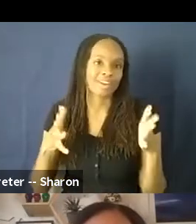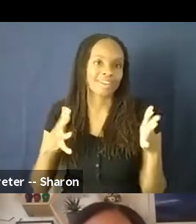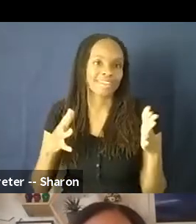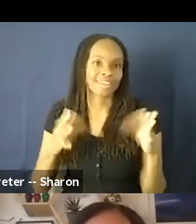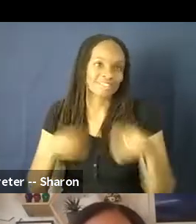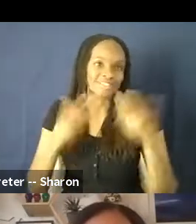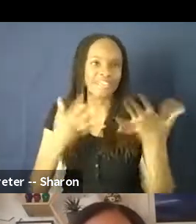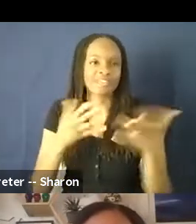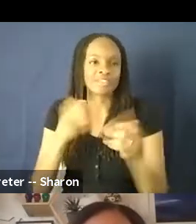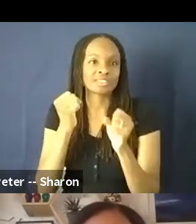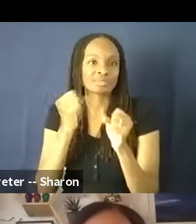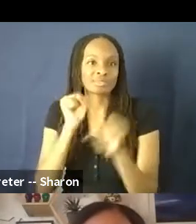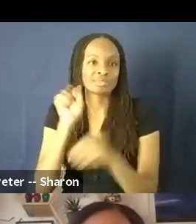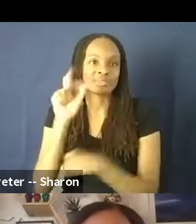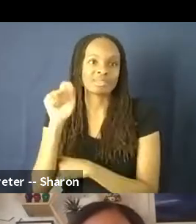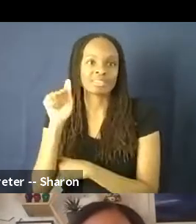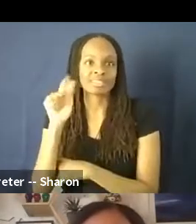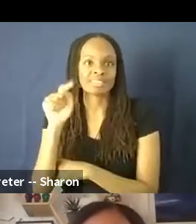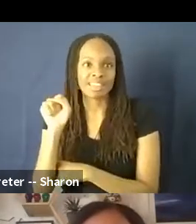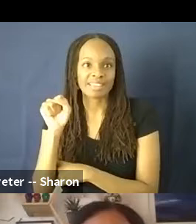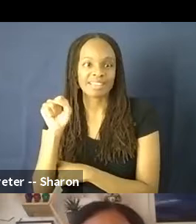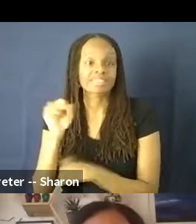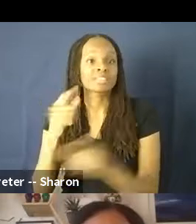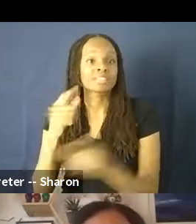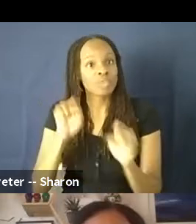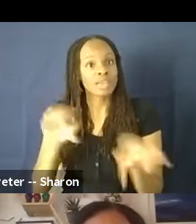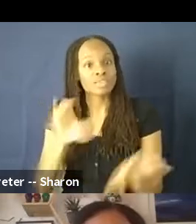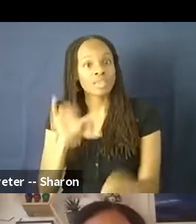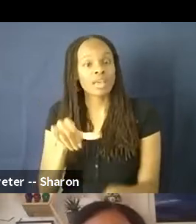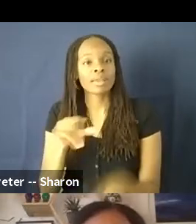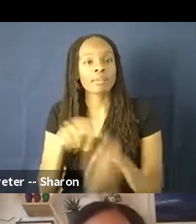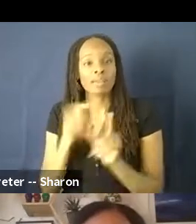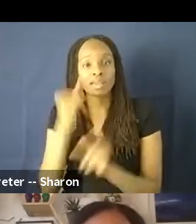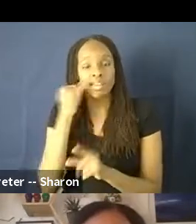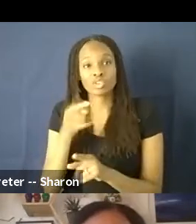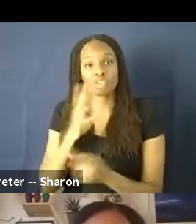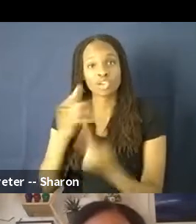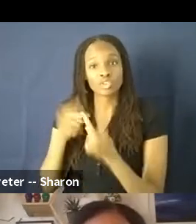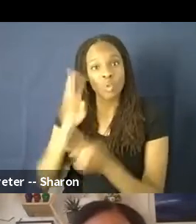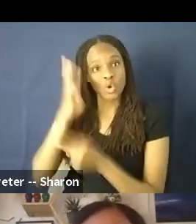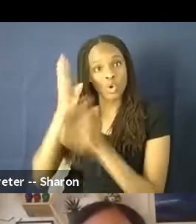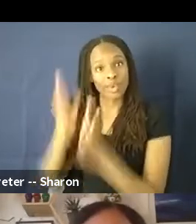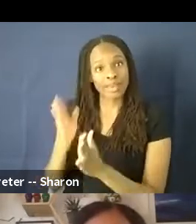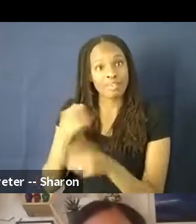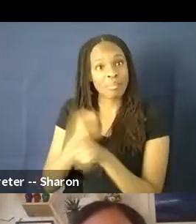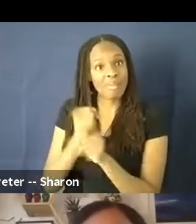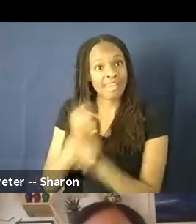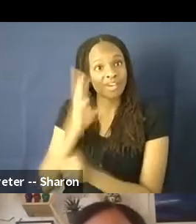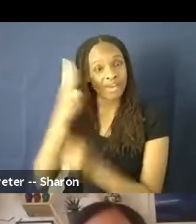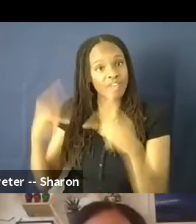presentation, then do that. If it's a creative that you're speaking with, make the creative arguments.